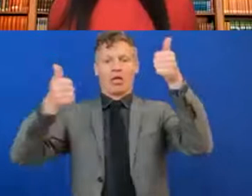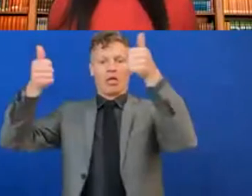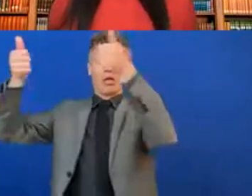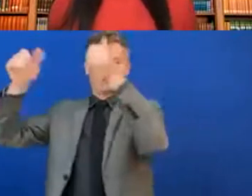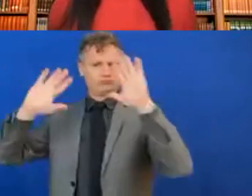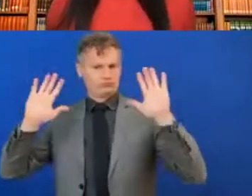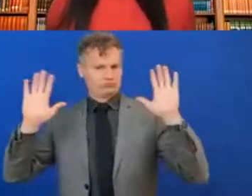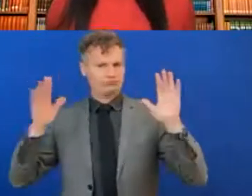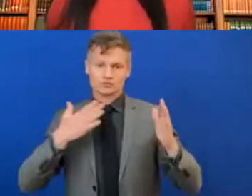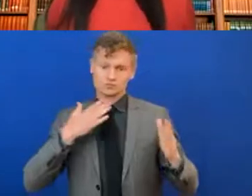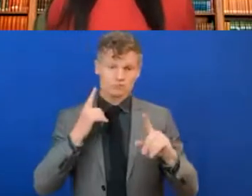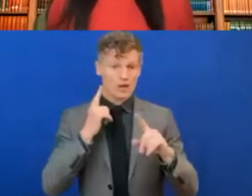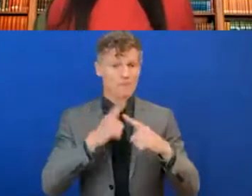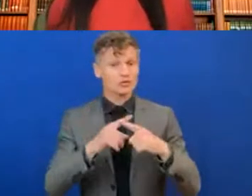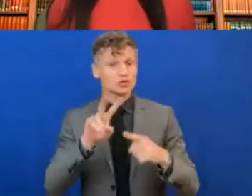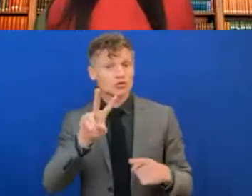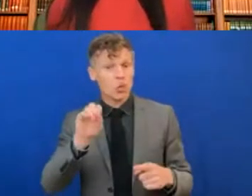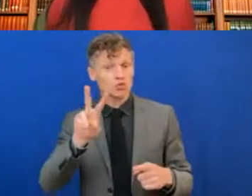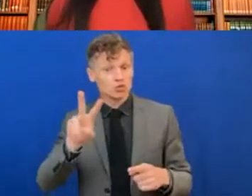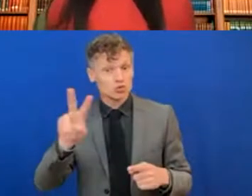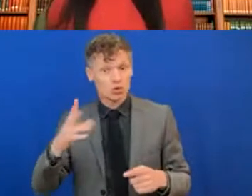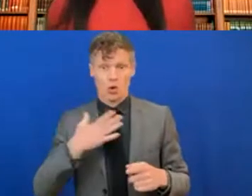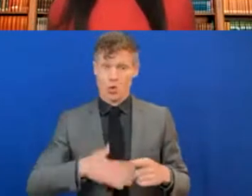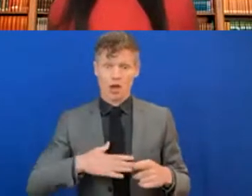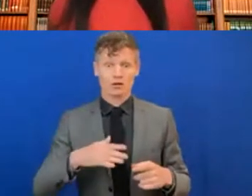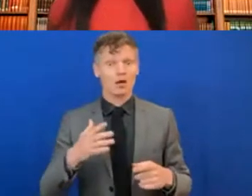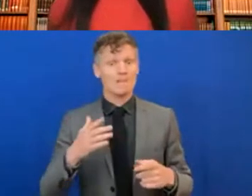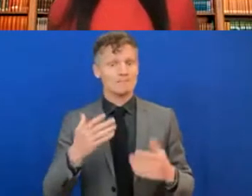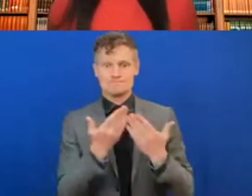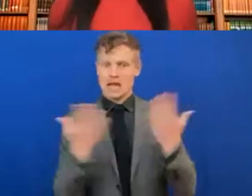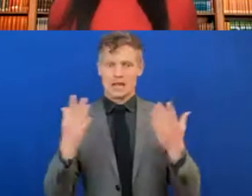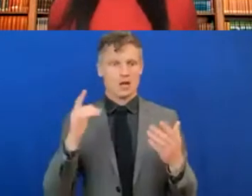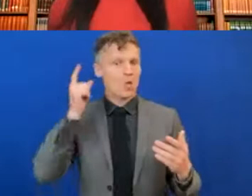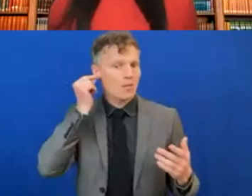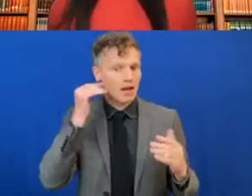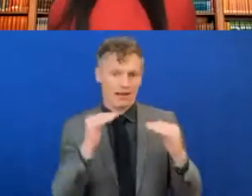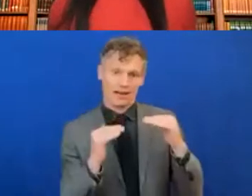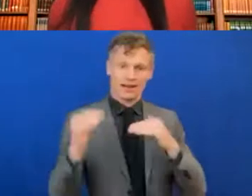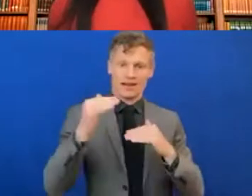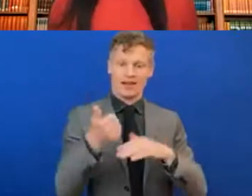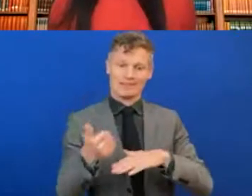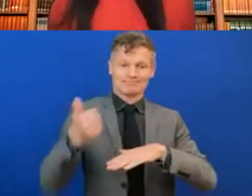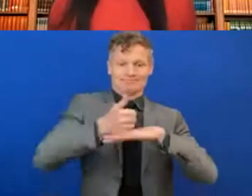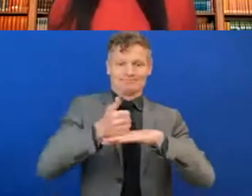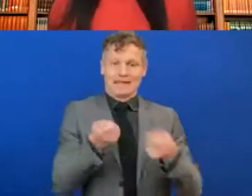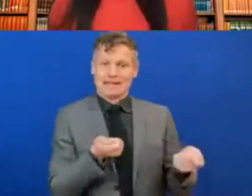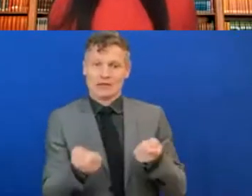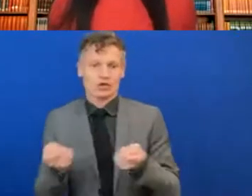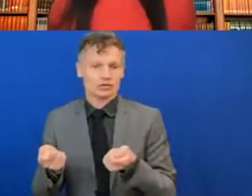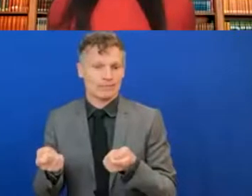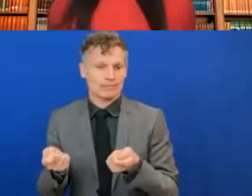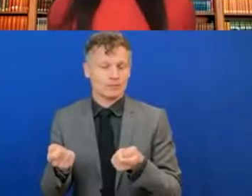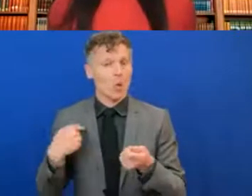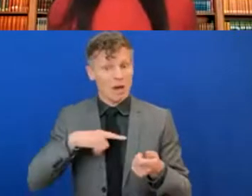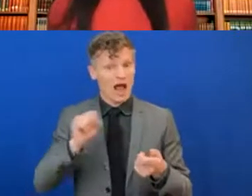by the end of 2022. So we set ambitious targets. We build an inclusive workplace, and we make sure that we